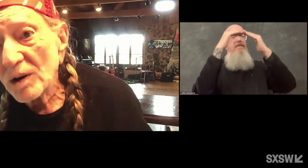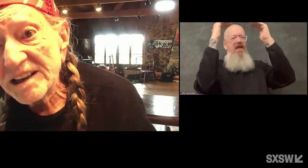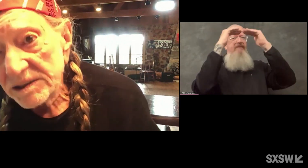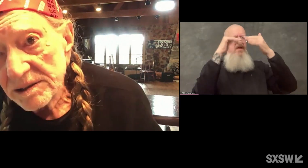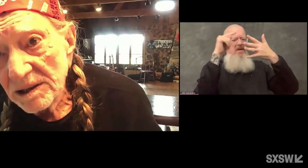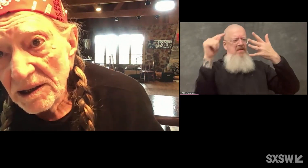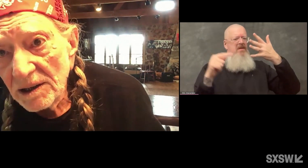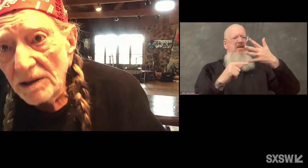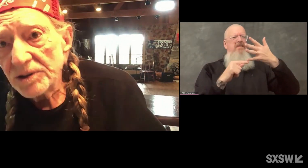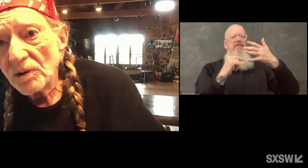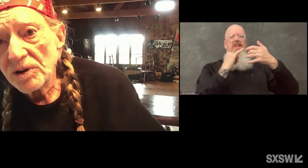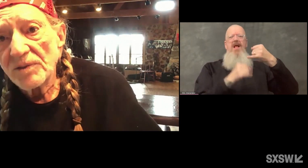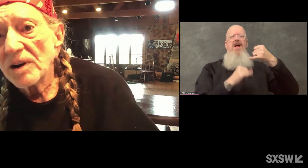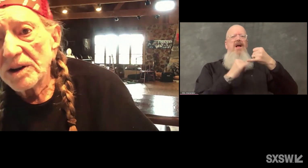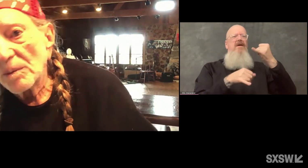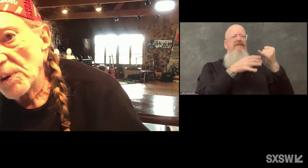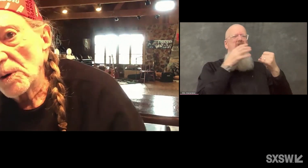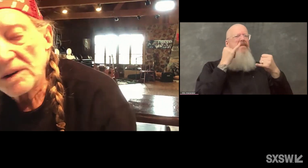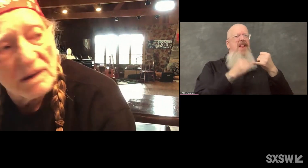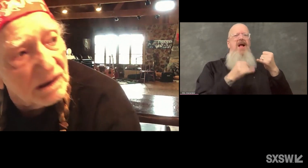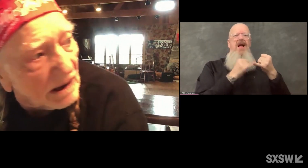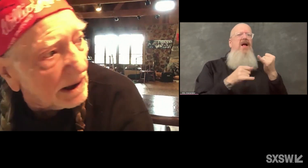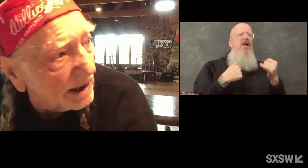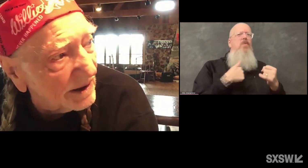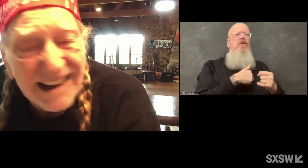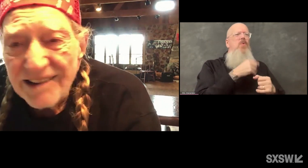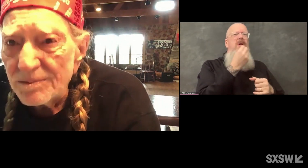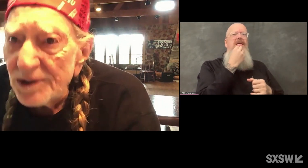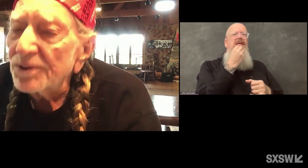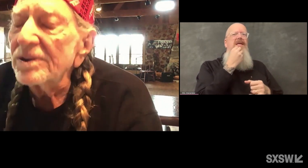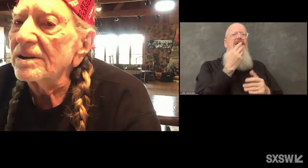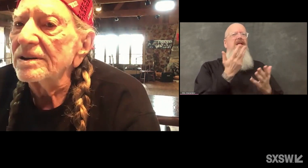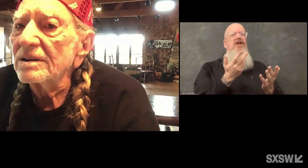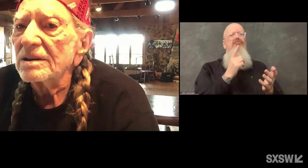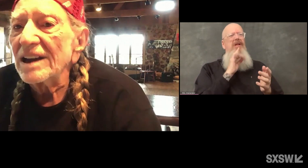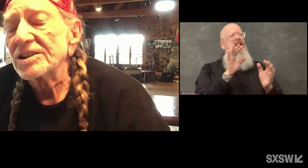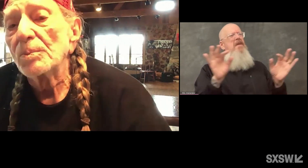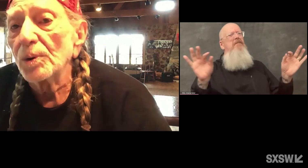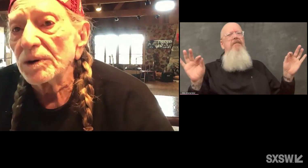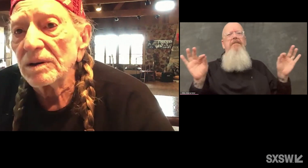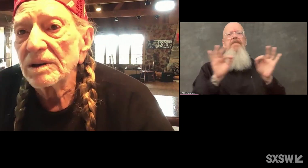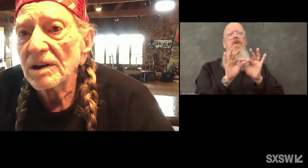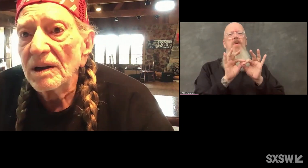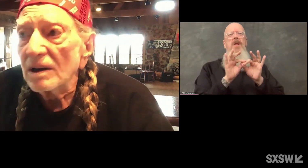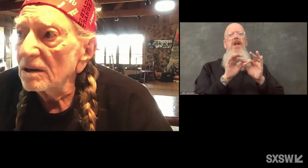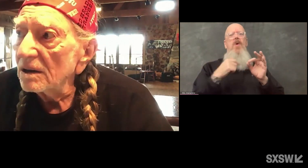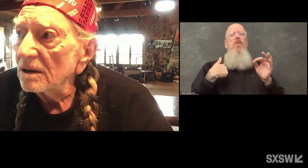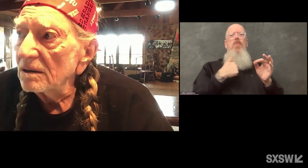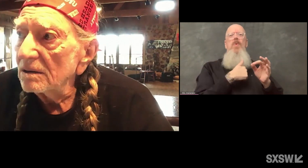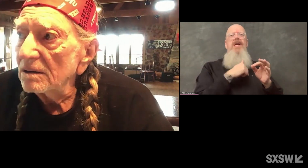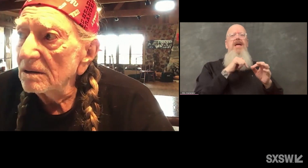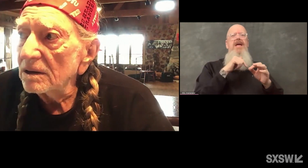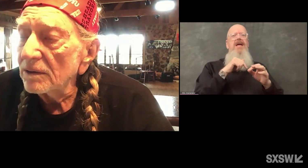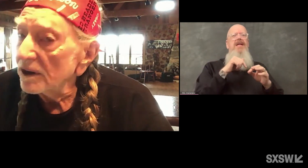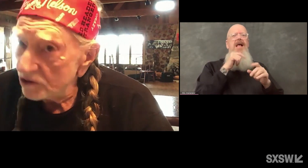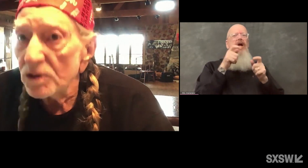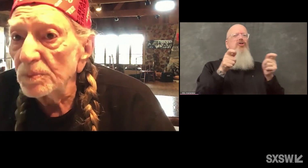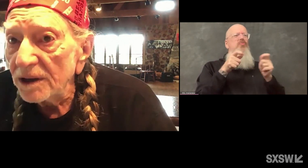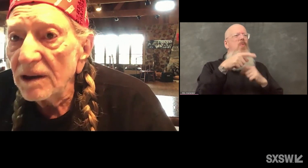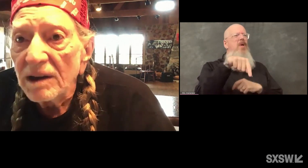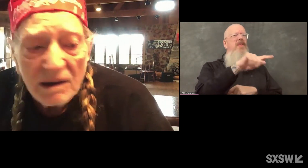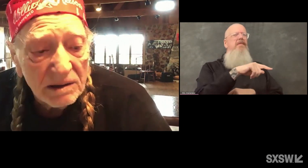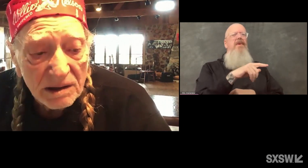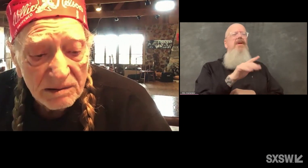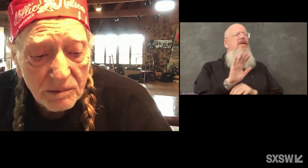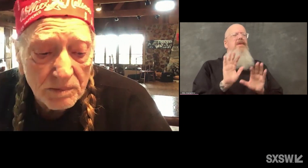farmer, we don't eat. So they're very important and they haven't been treated as important and they